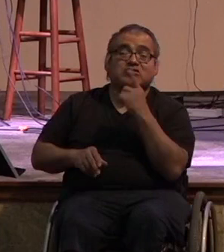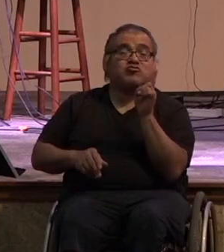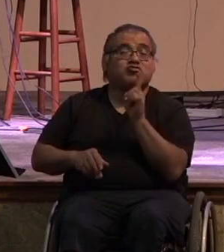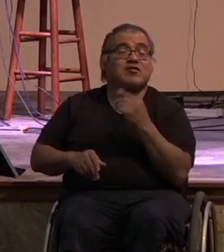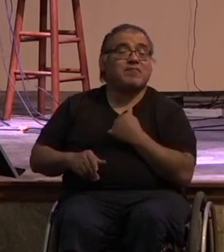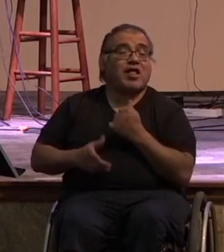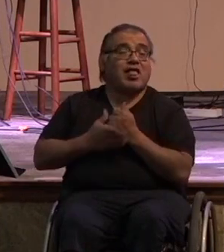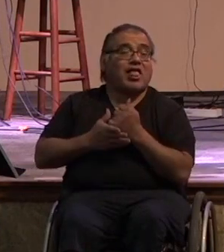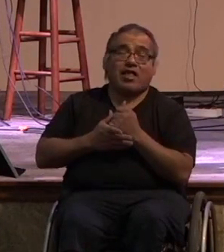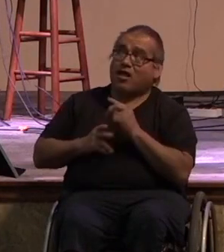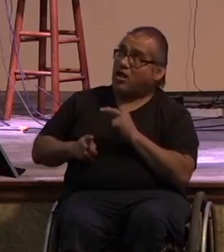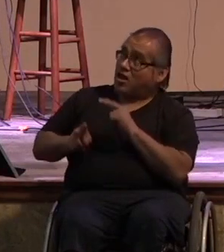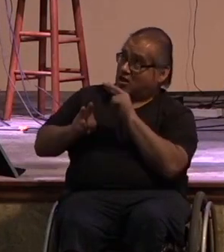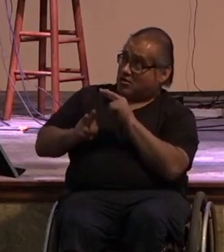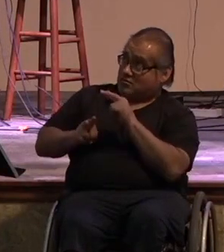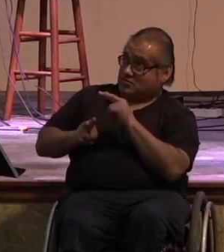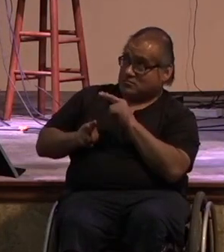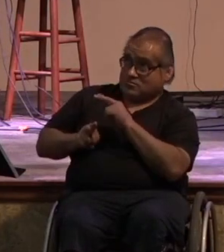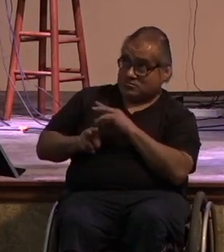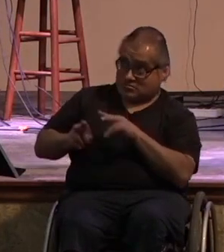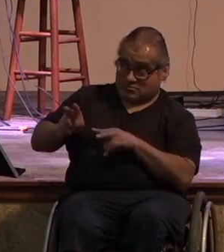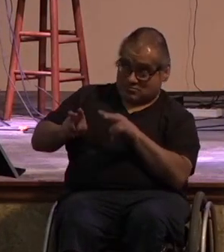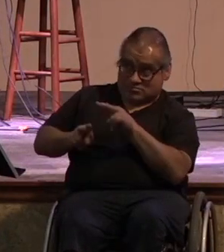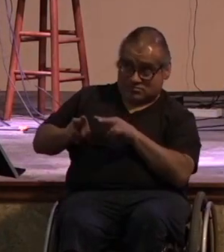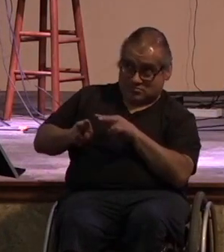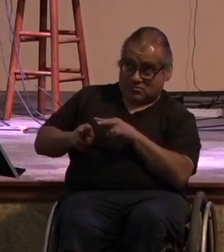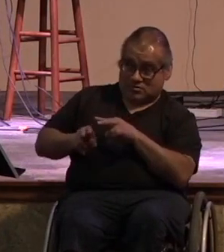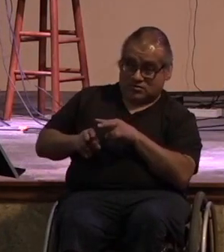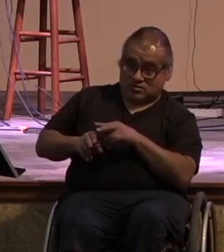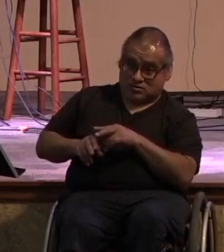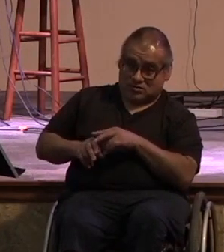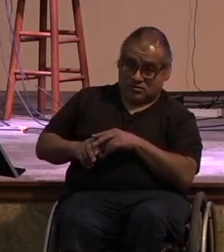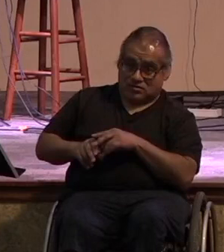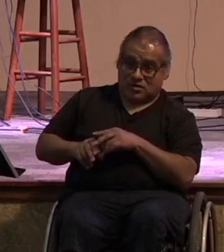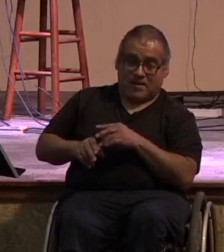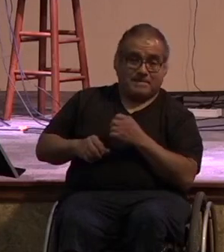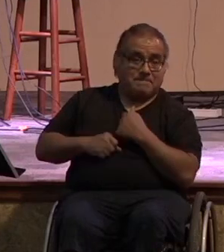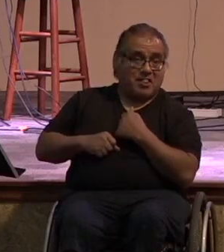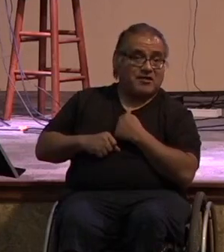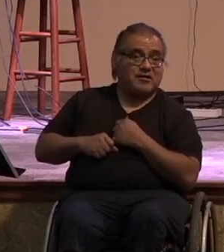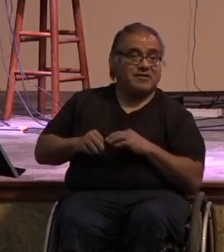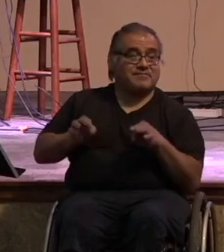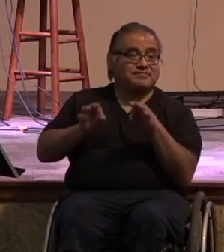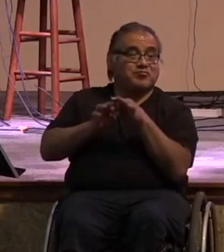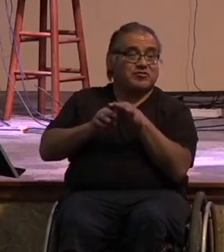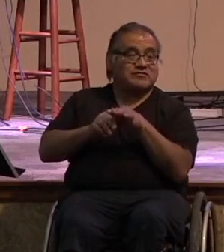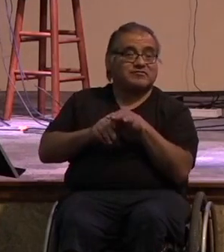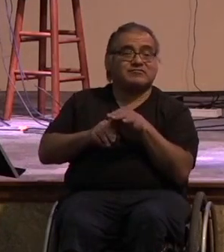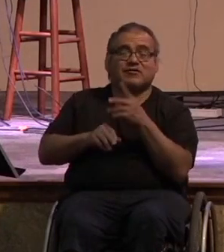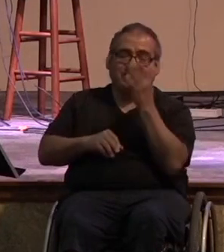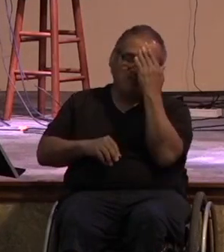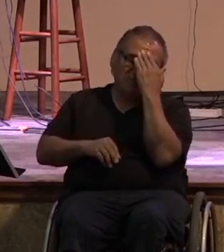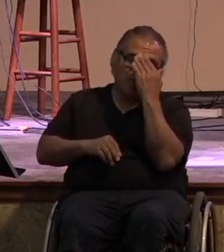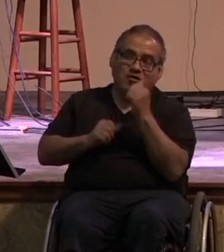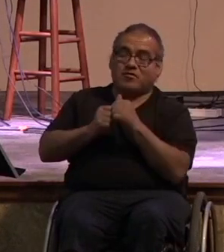does my help come from he's looking to the hills because that is the place of military strategic importance right those of you who are familiar with